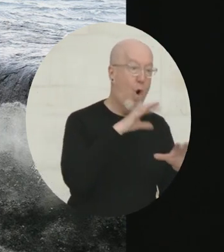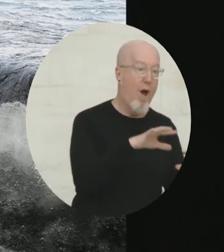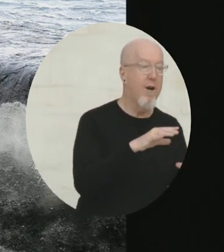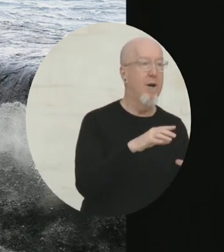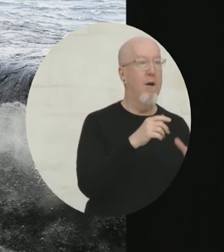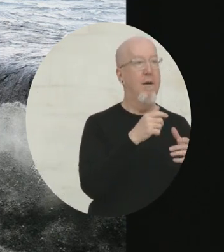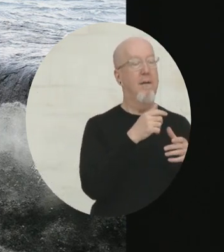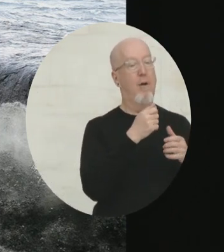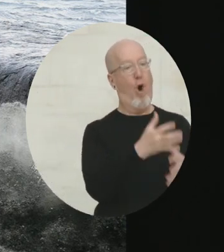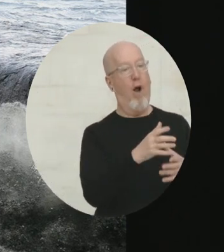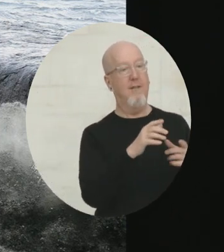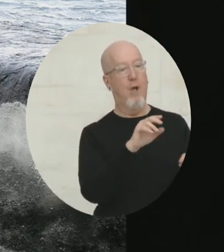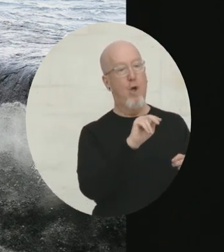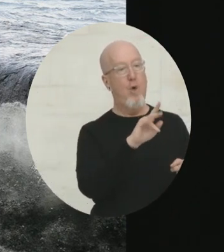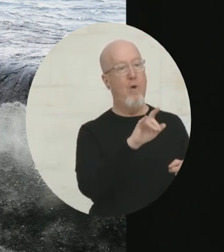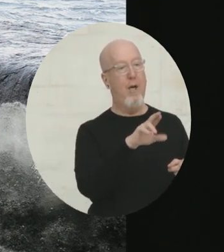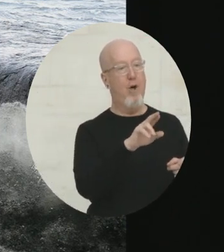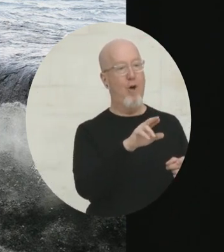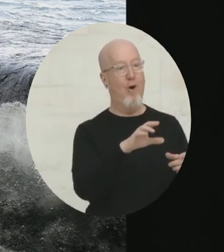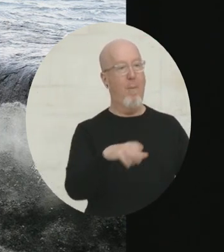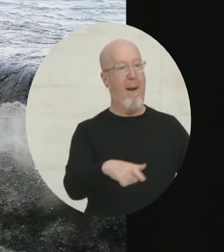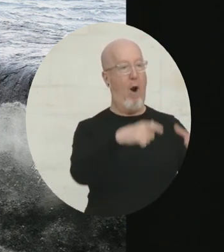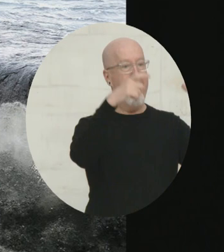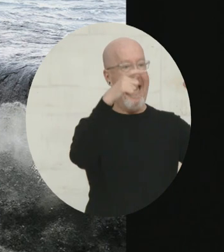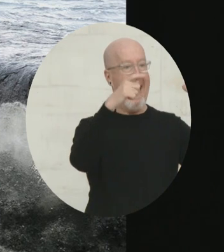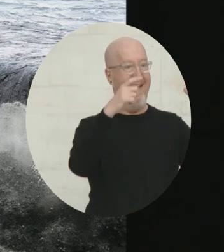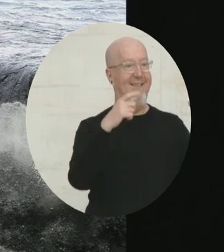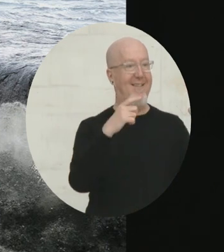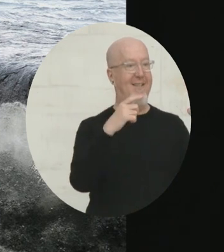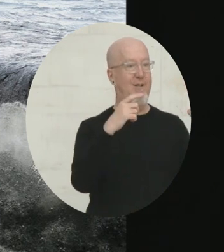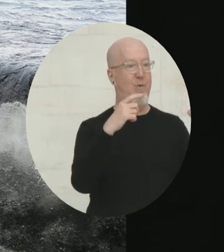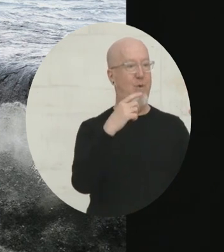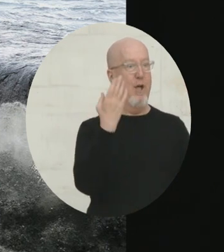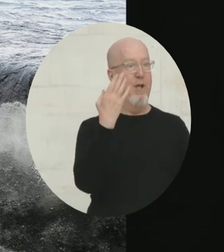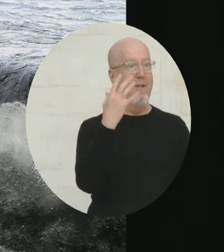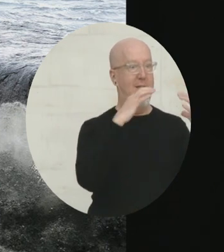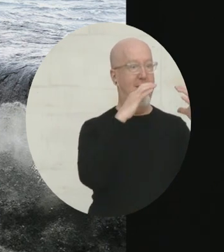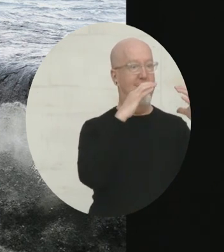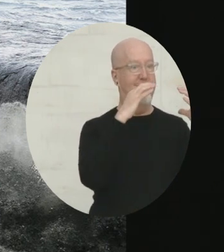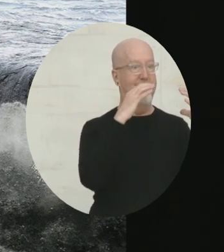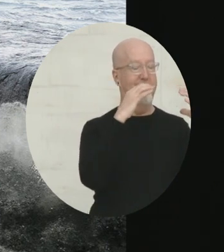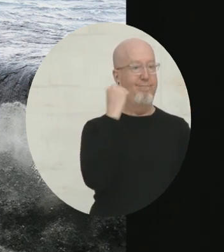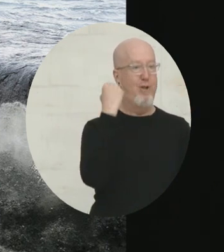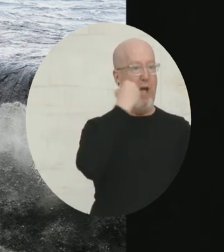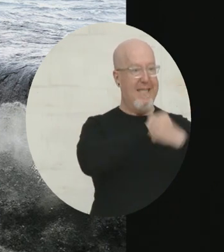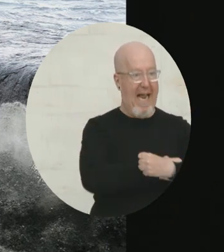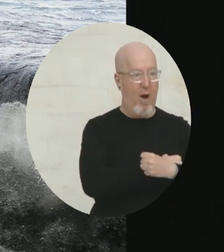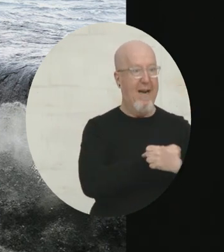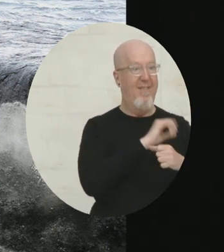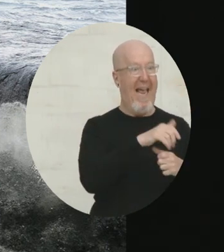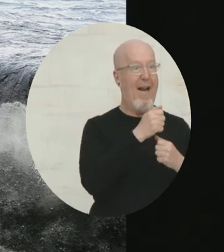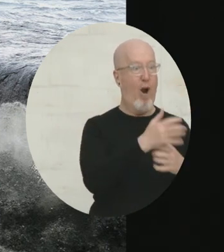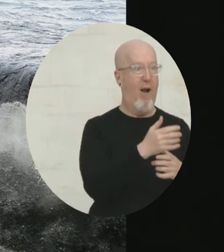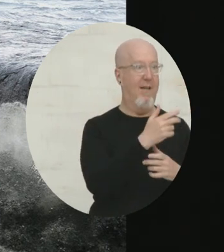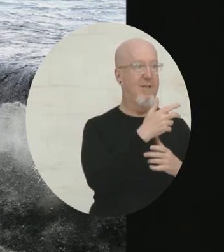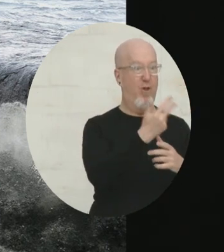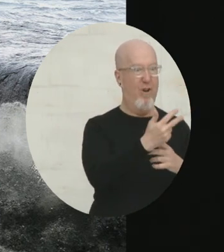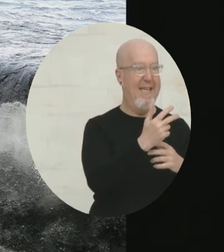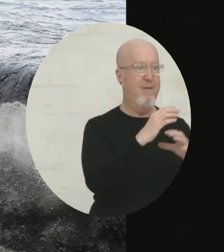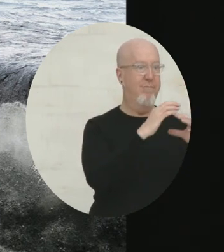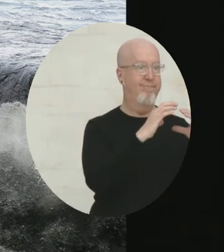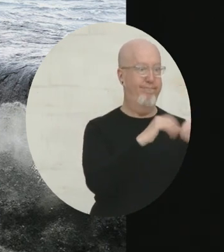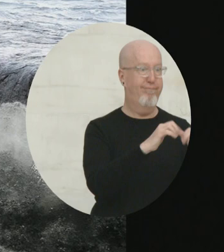Fukushima. And that itself caused meltdowns at three of the reactors. So imagine not only do you have an earthquake and a tsunami,